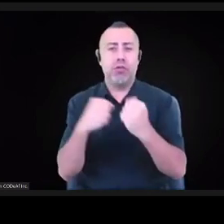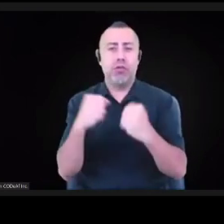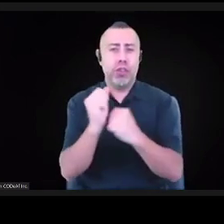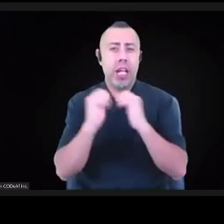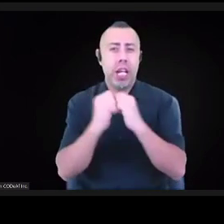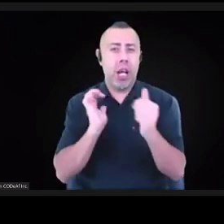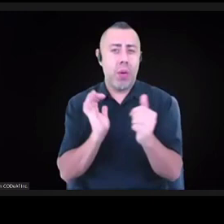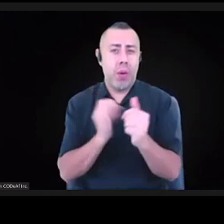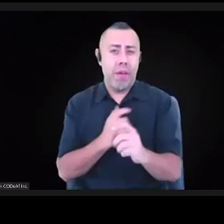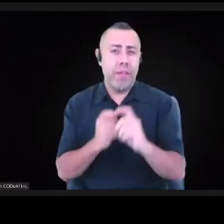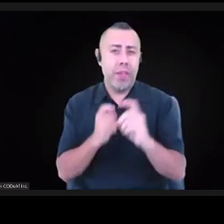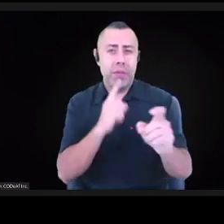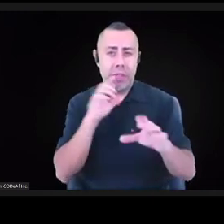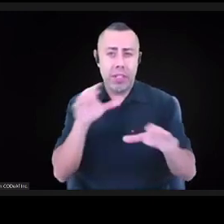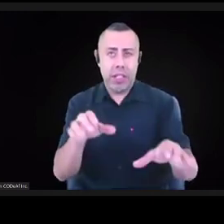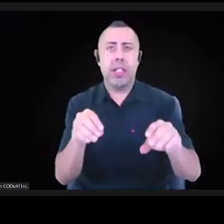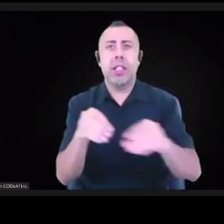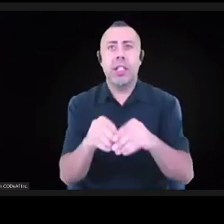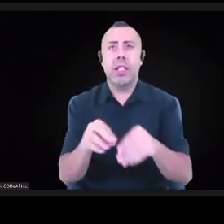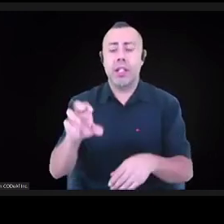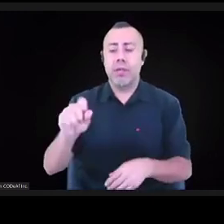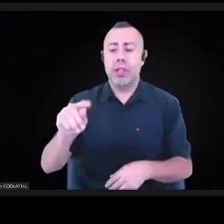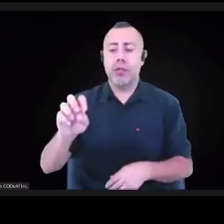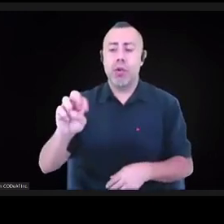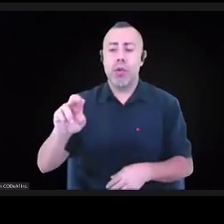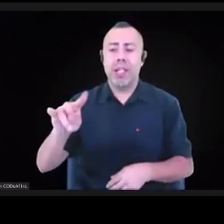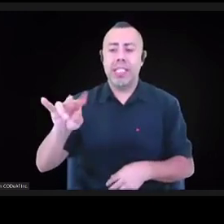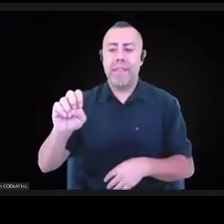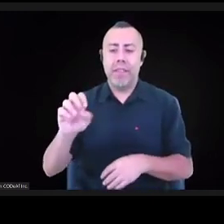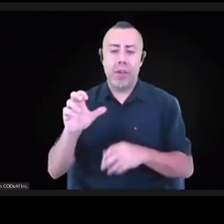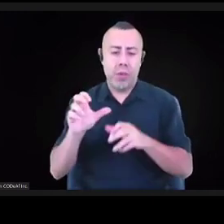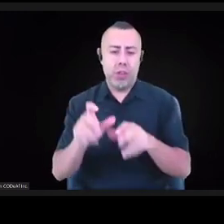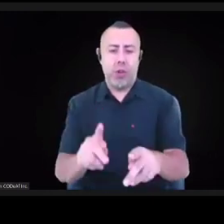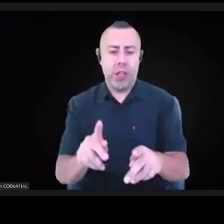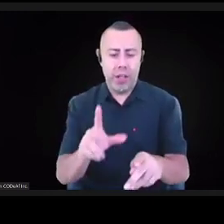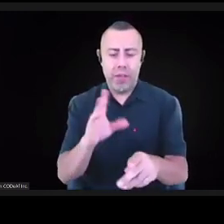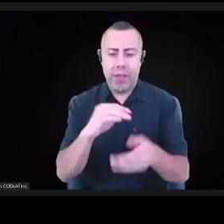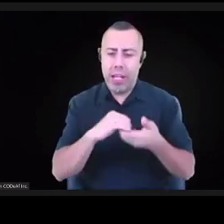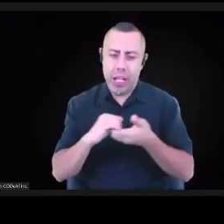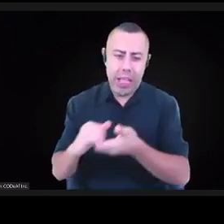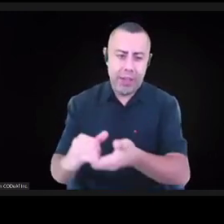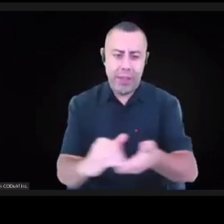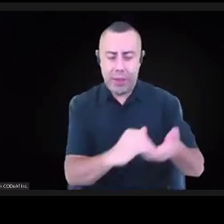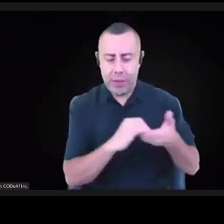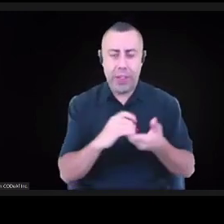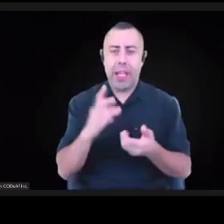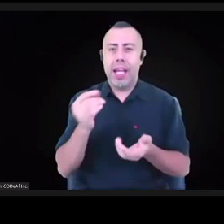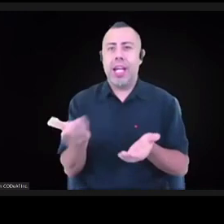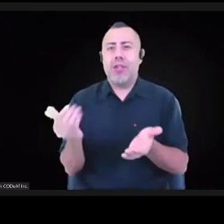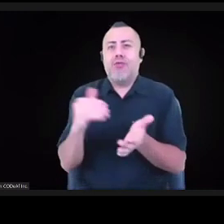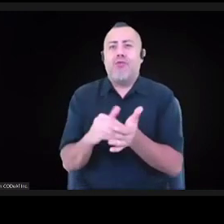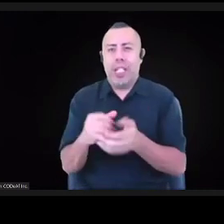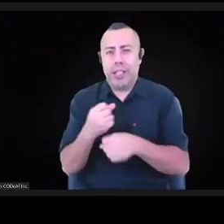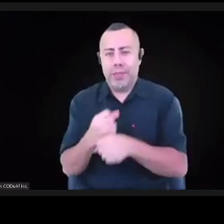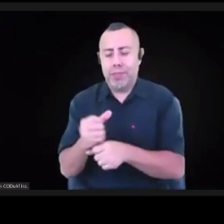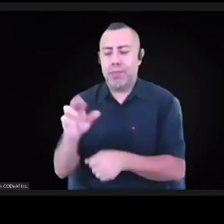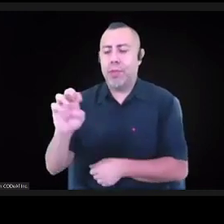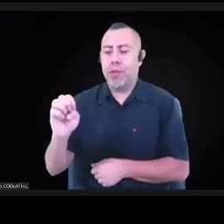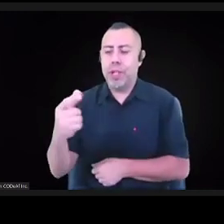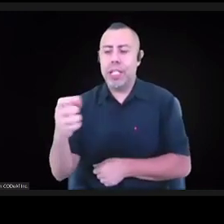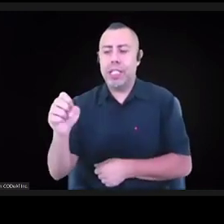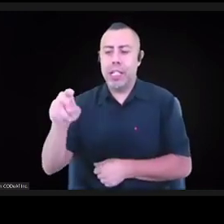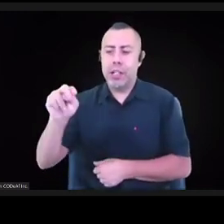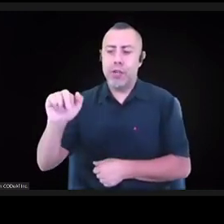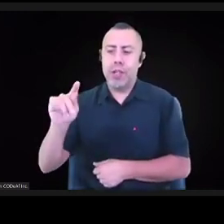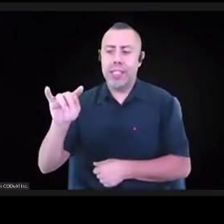regeneratively. In order to actually practice this, I'd like to invite folks to get a piece